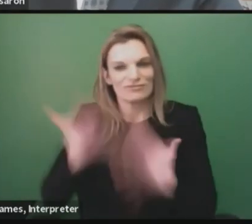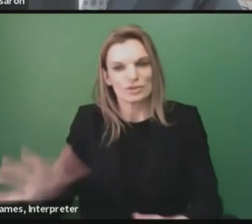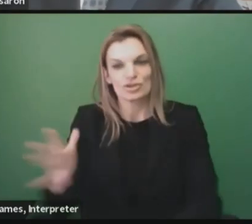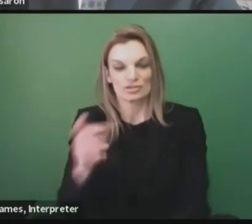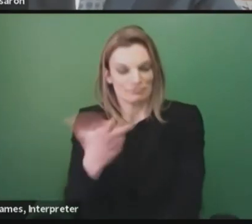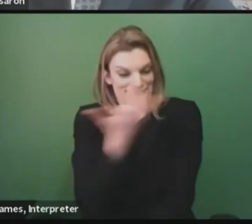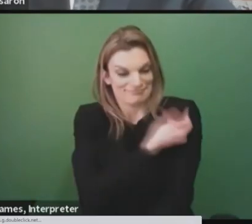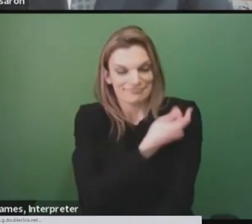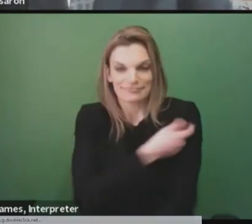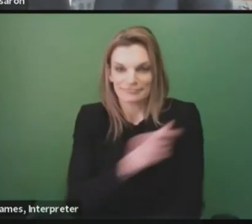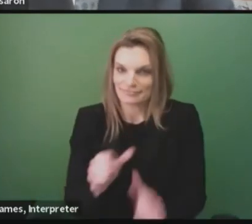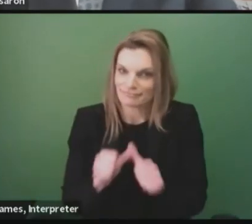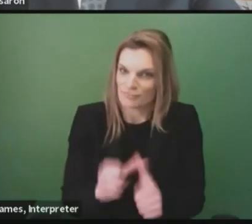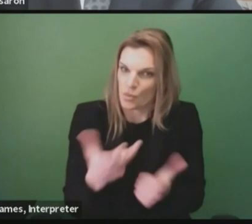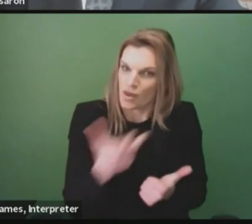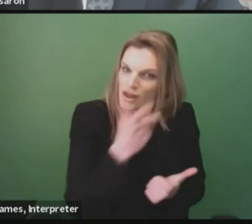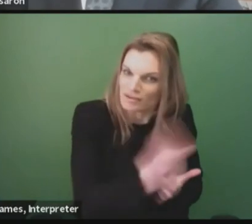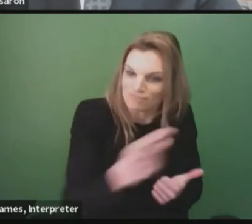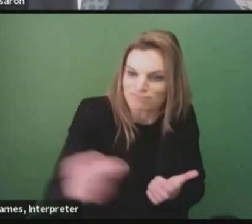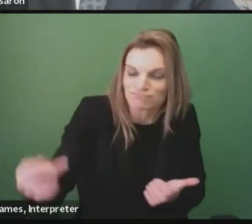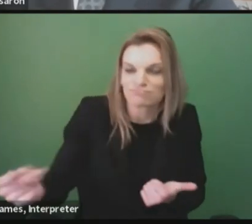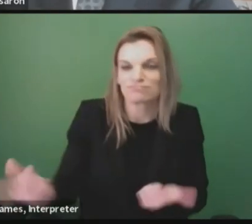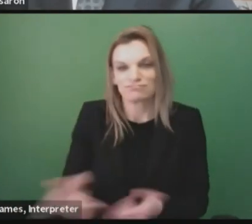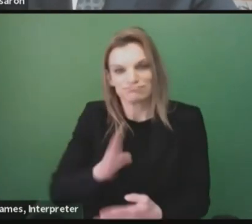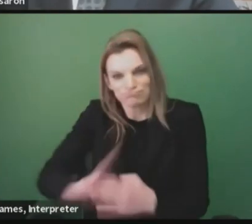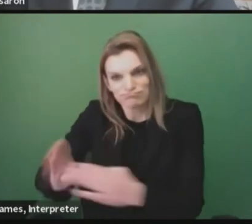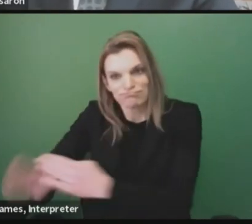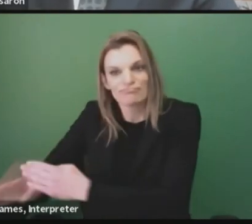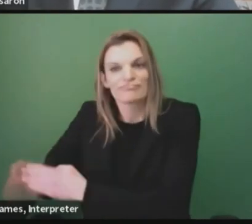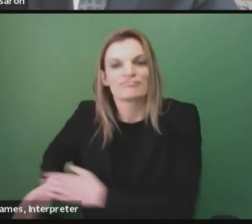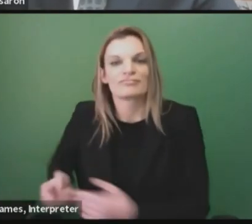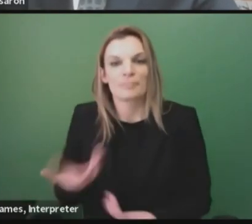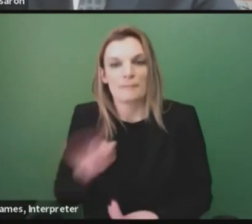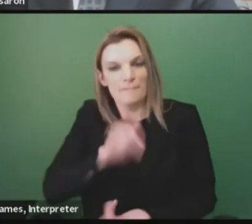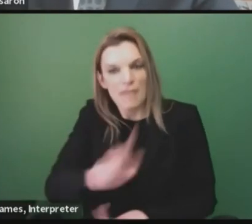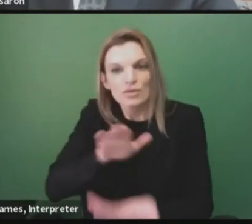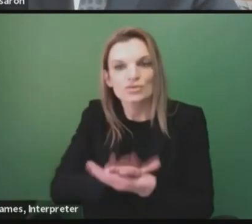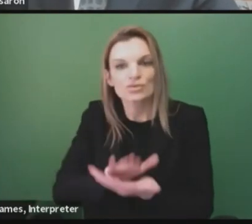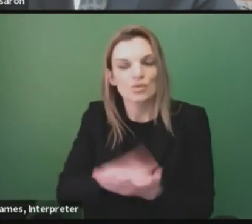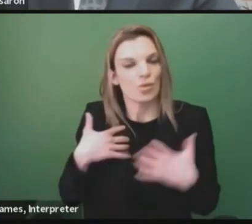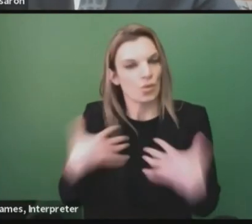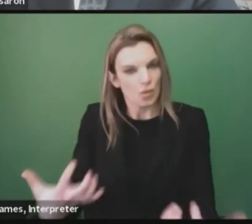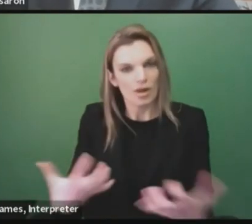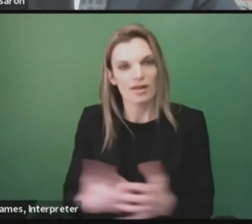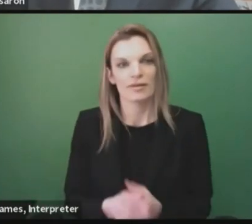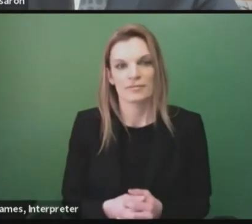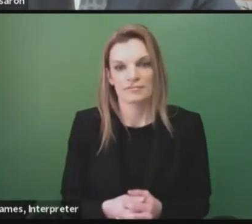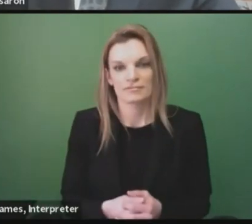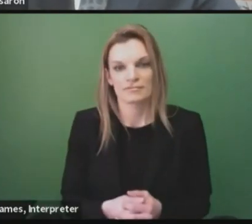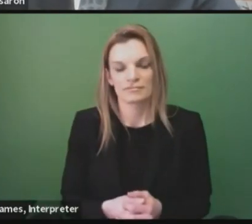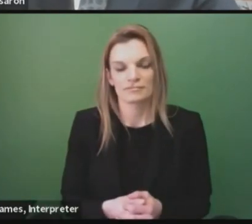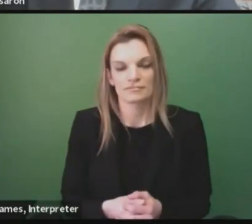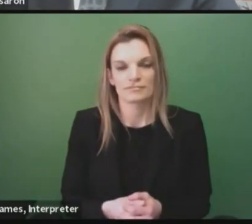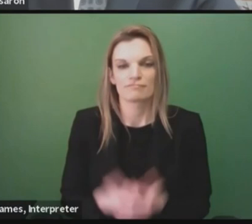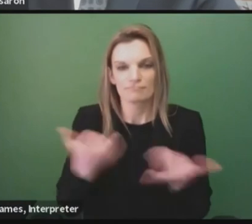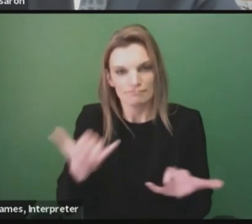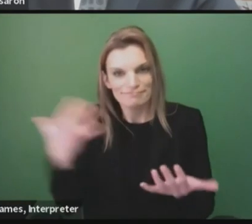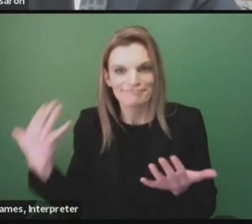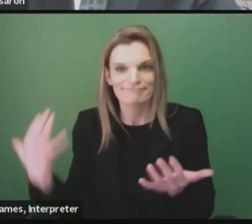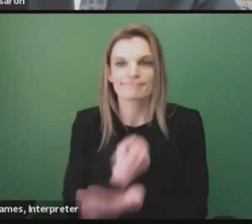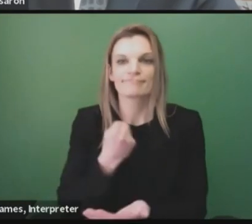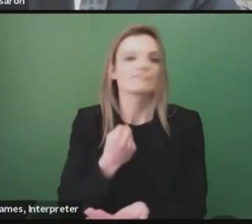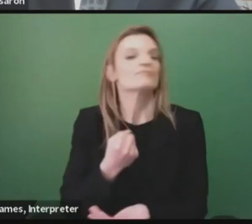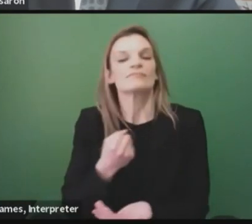vaccination distribution, help us get our kids back on track in our schools, and it's an opportunity to join forces to